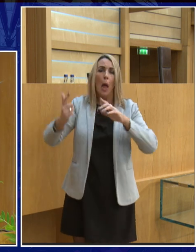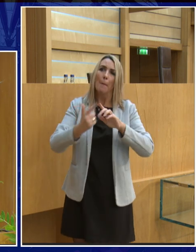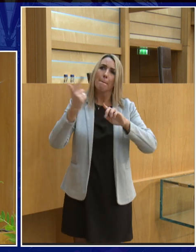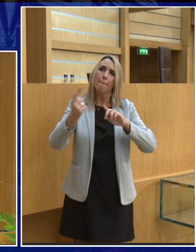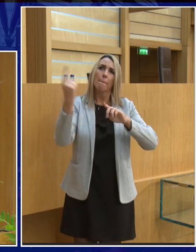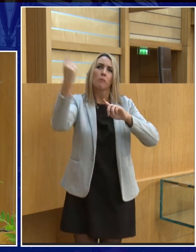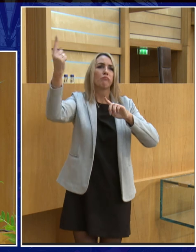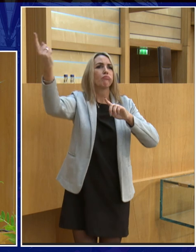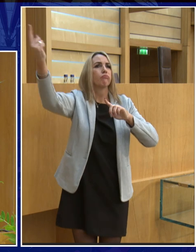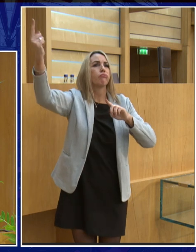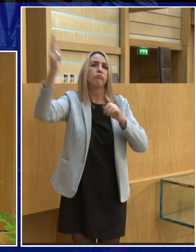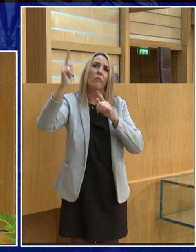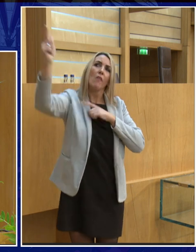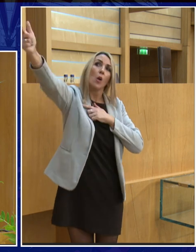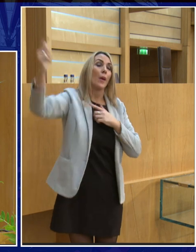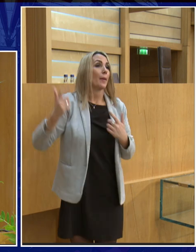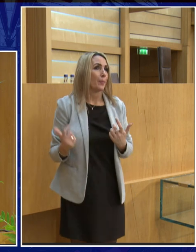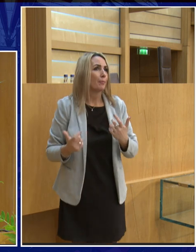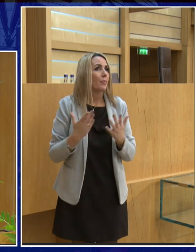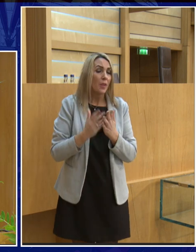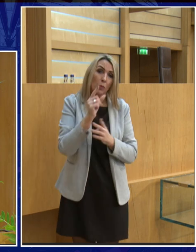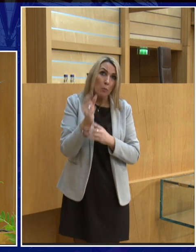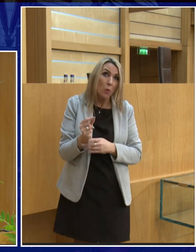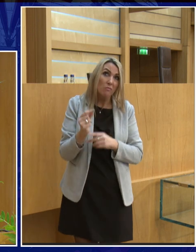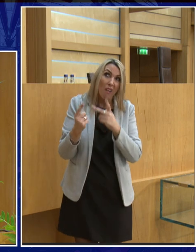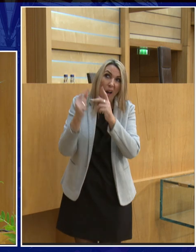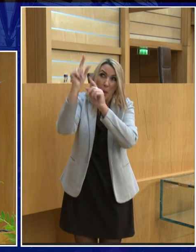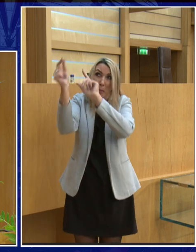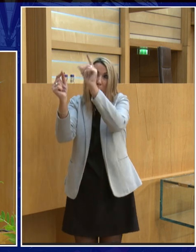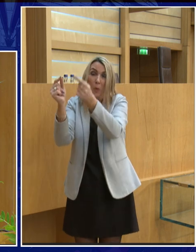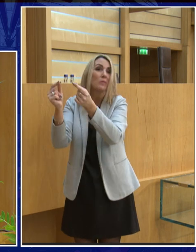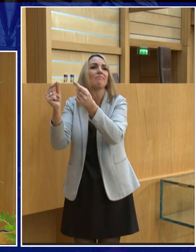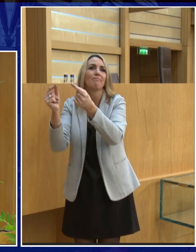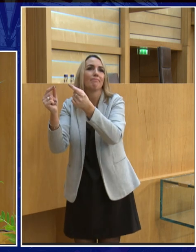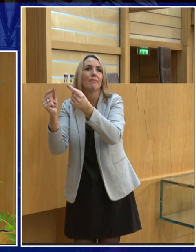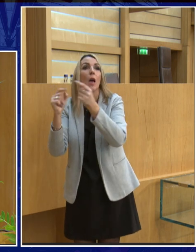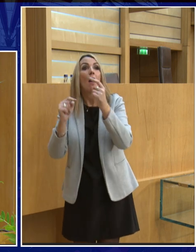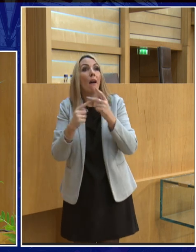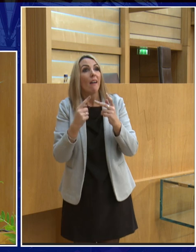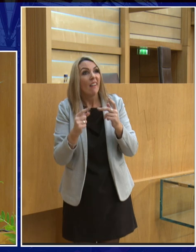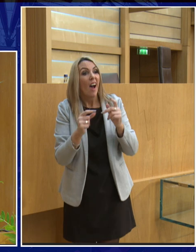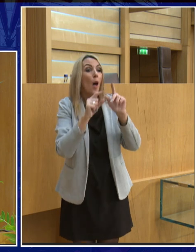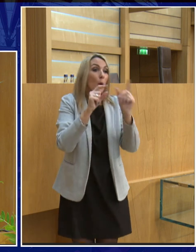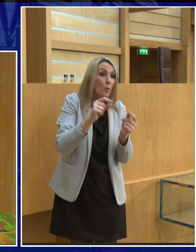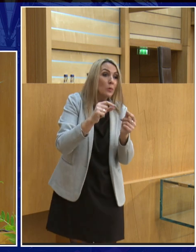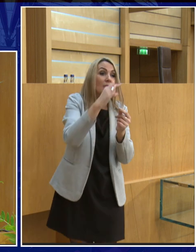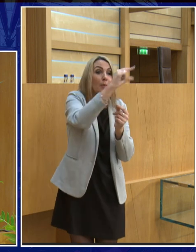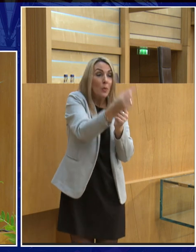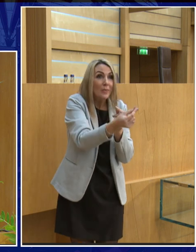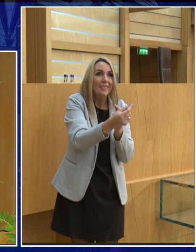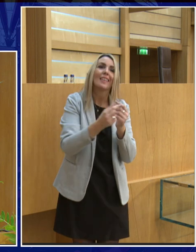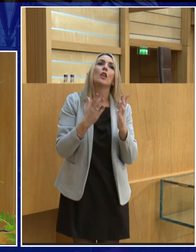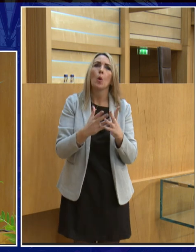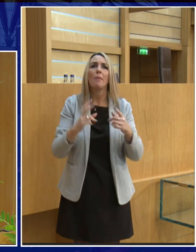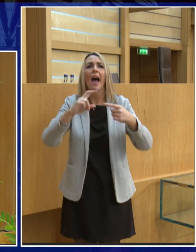away from us so to get back to your question the moon doesn't have any moons we don't know of any other moons in our solar system that has moons but there are